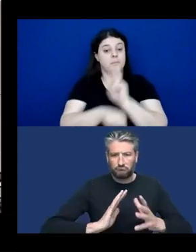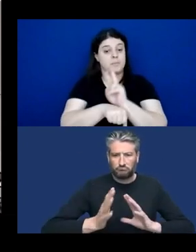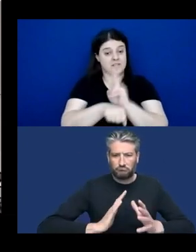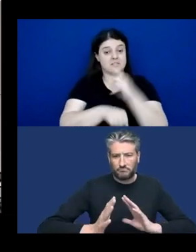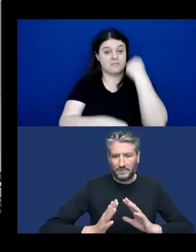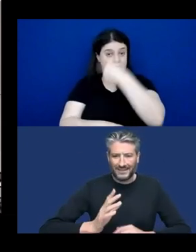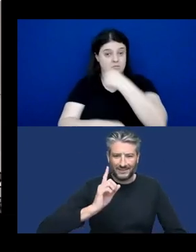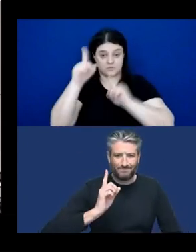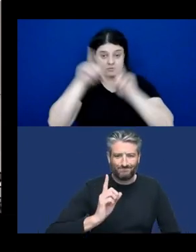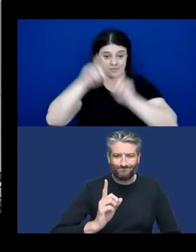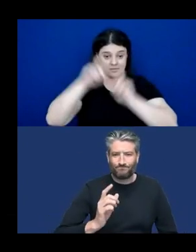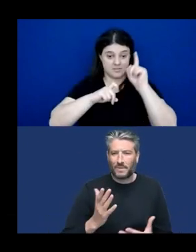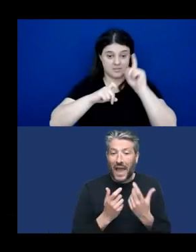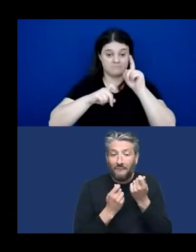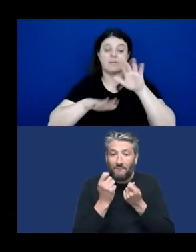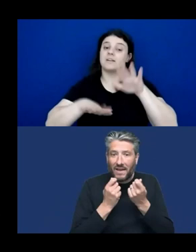may be a concern.